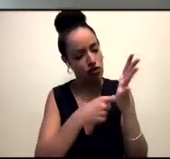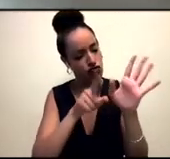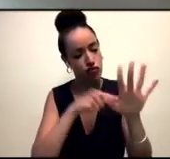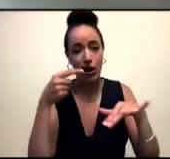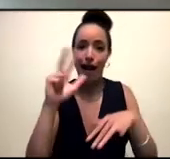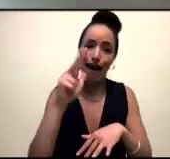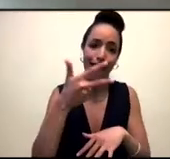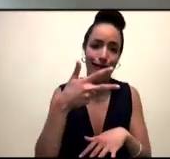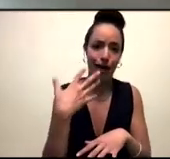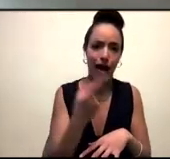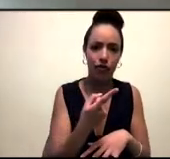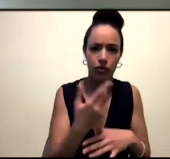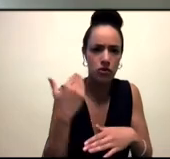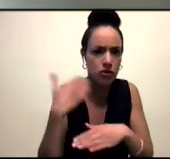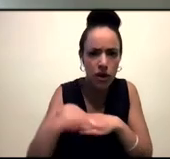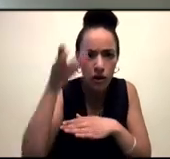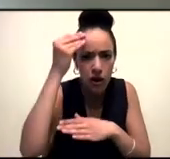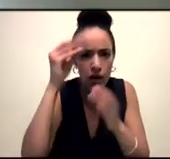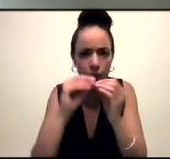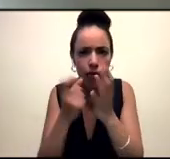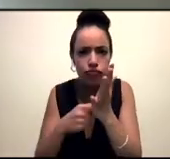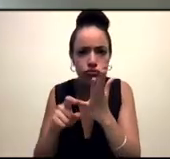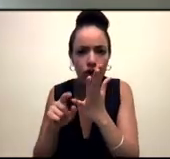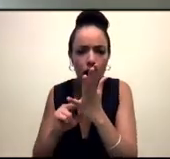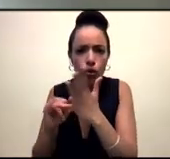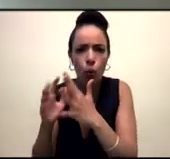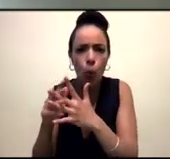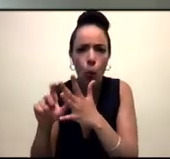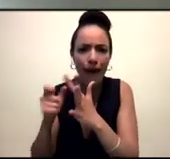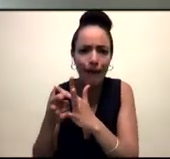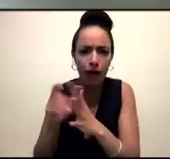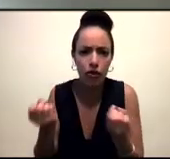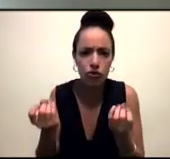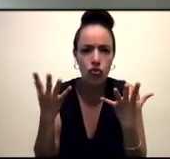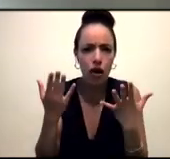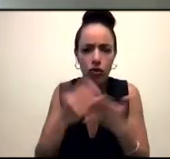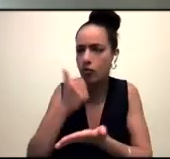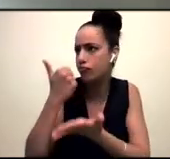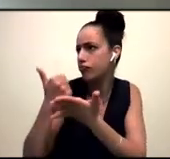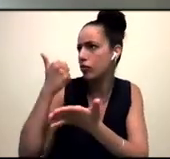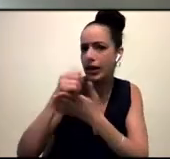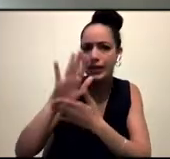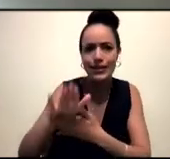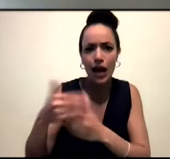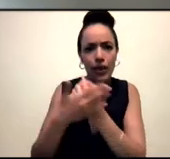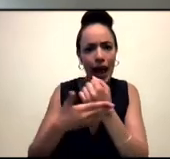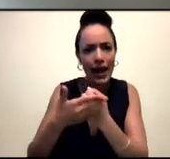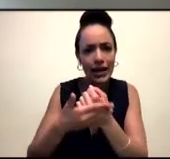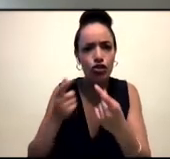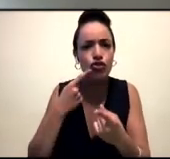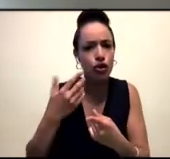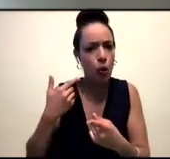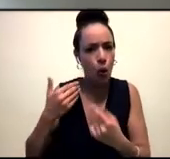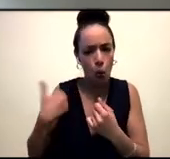never learn about the Grunwick strike, which was like amazing South Asian men who like, you know, on factory and like really changed British labour